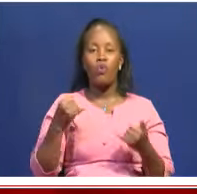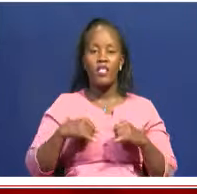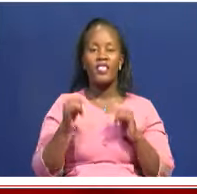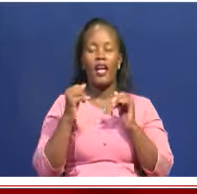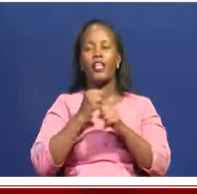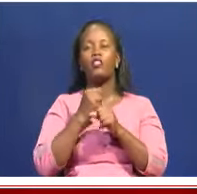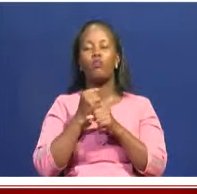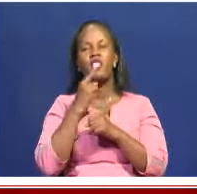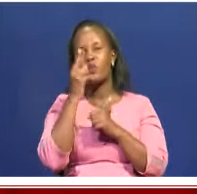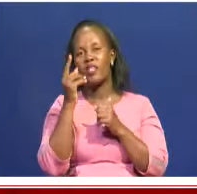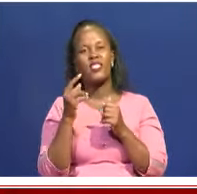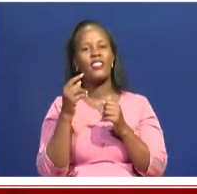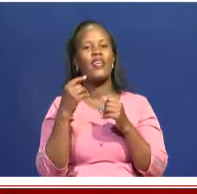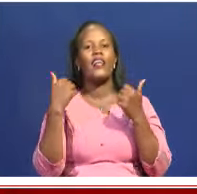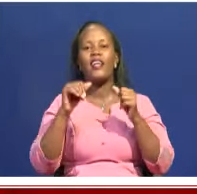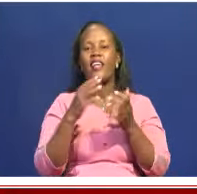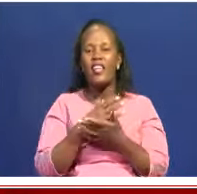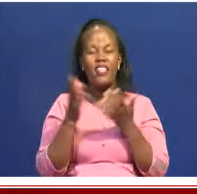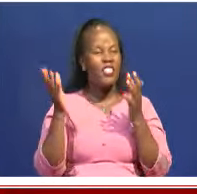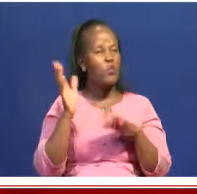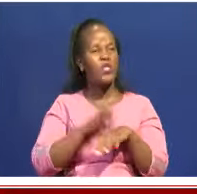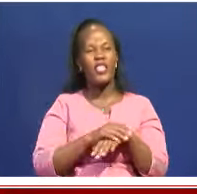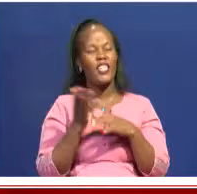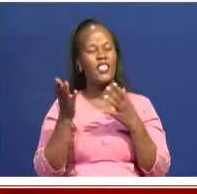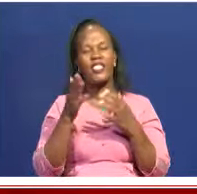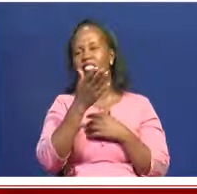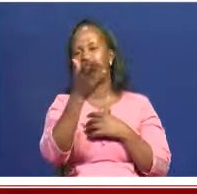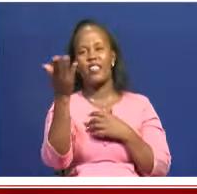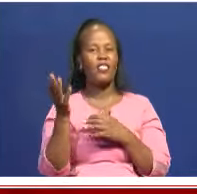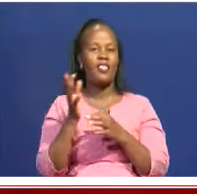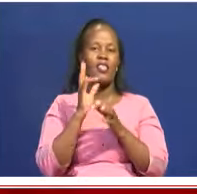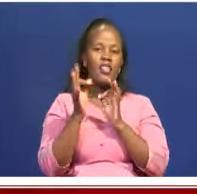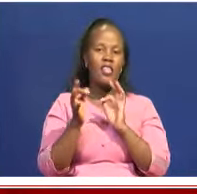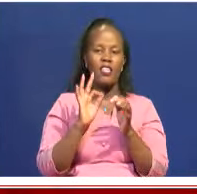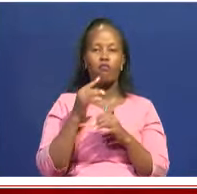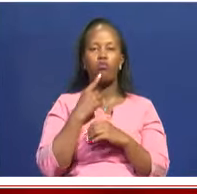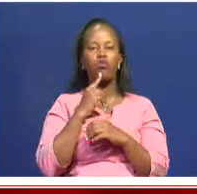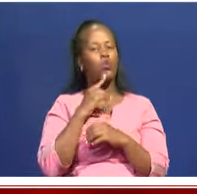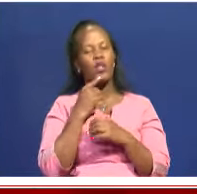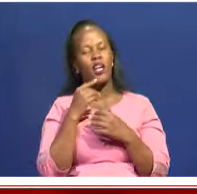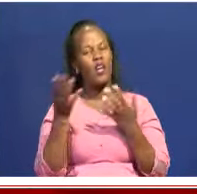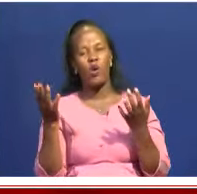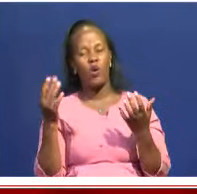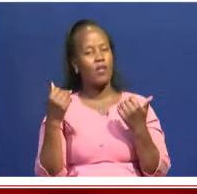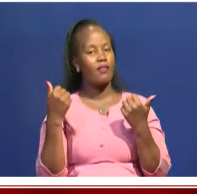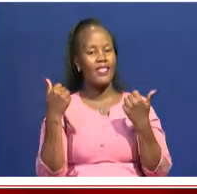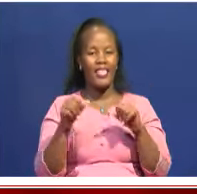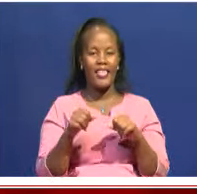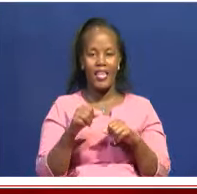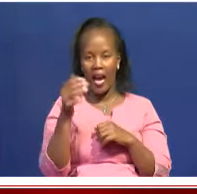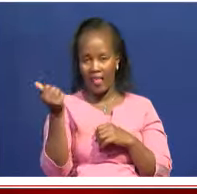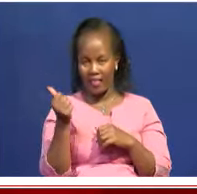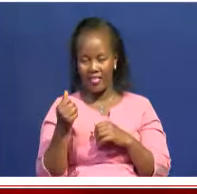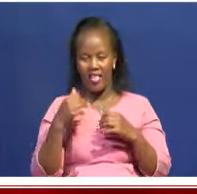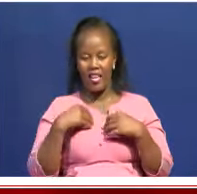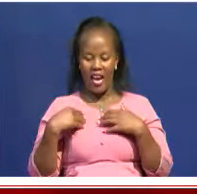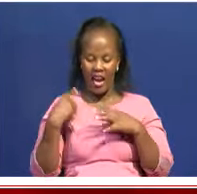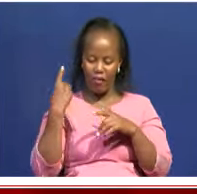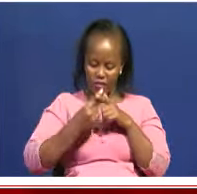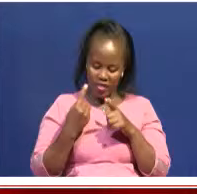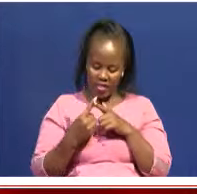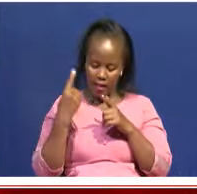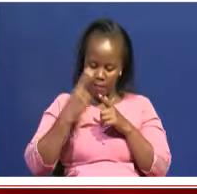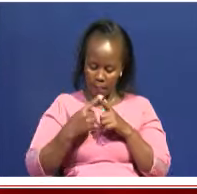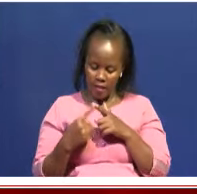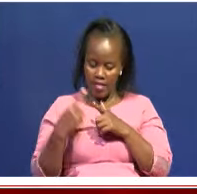objects that we get in the field, this is from Turkana, Olga Saile, these are objects that have been there for years. And with time, get